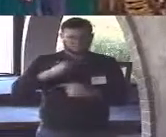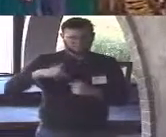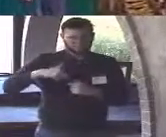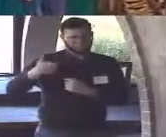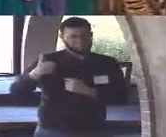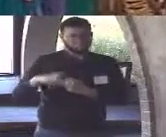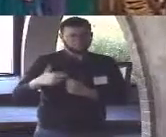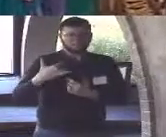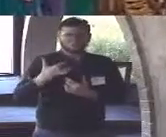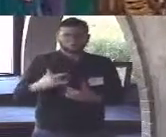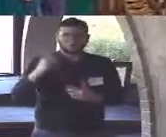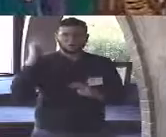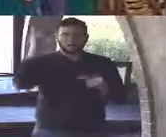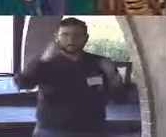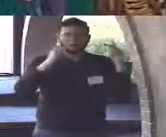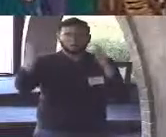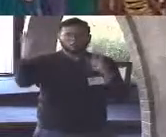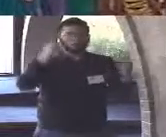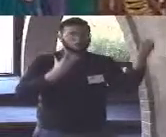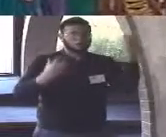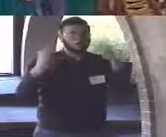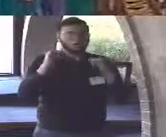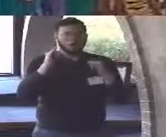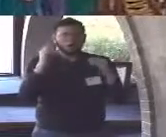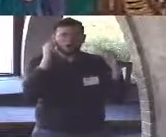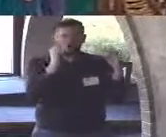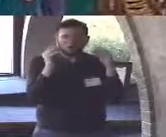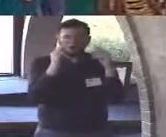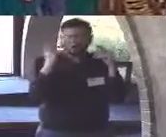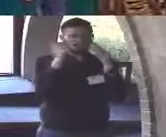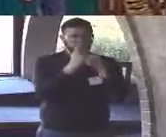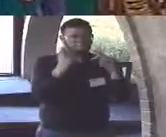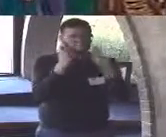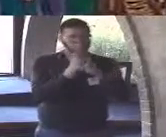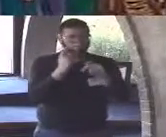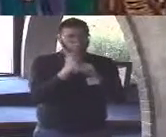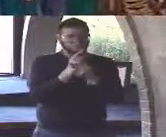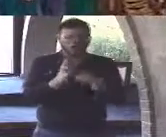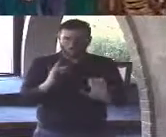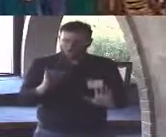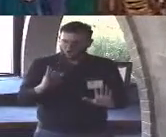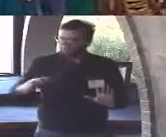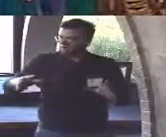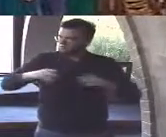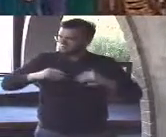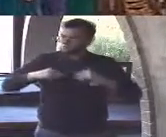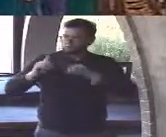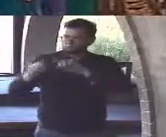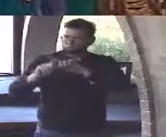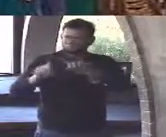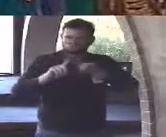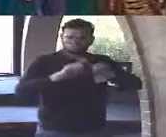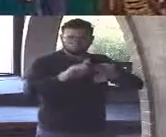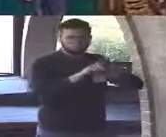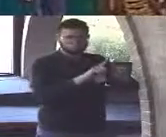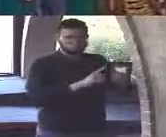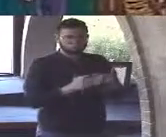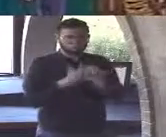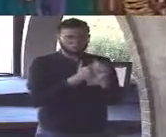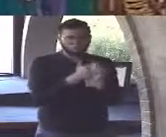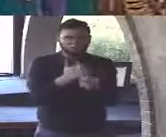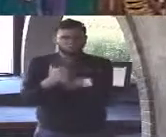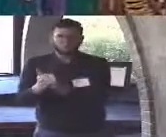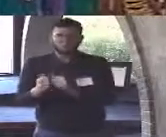hypotheses and celebrates diversity of thought because this dialogue hinges on essentially an unanswerable